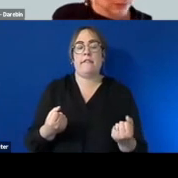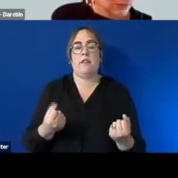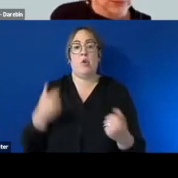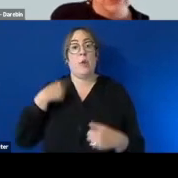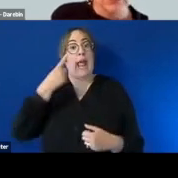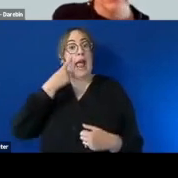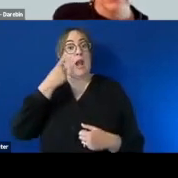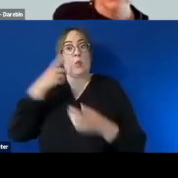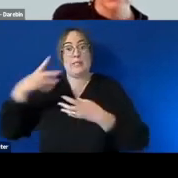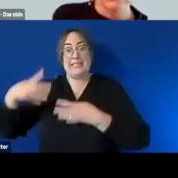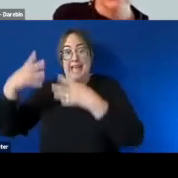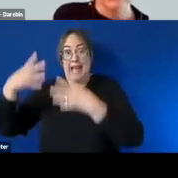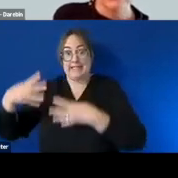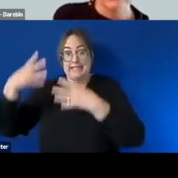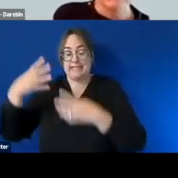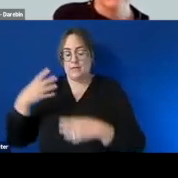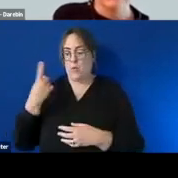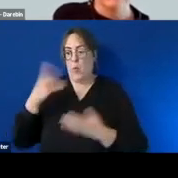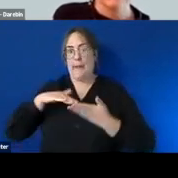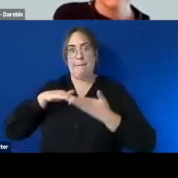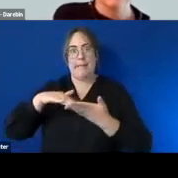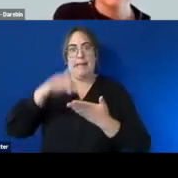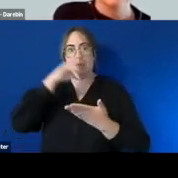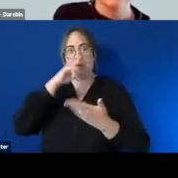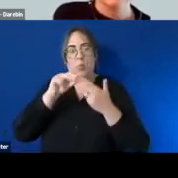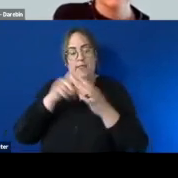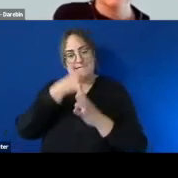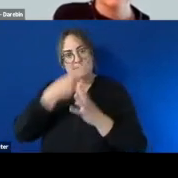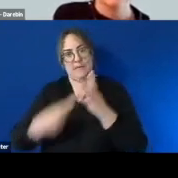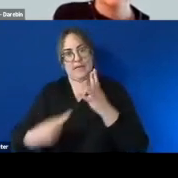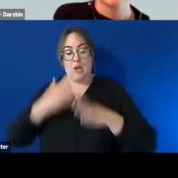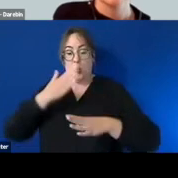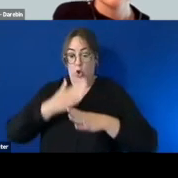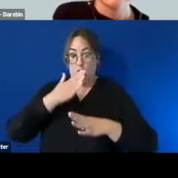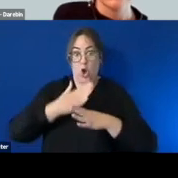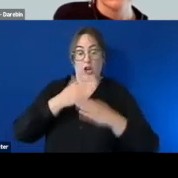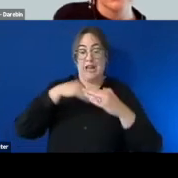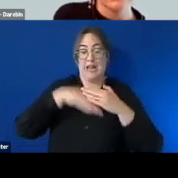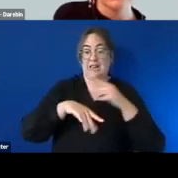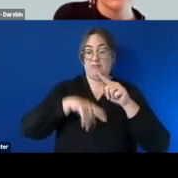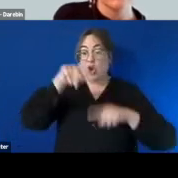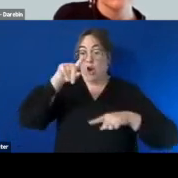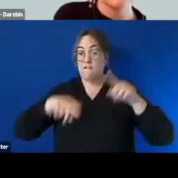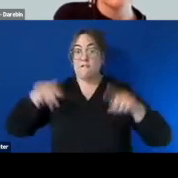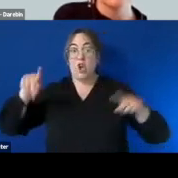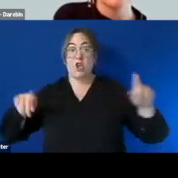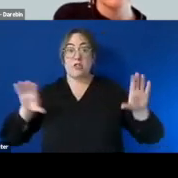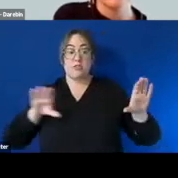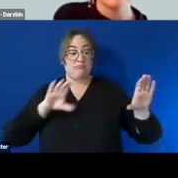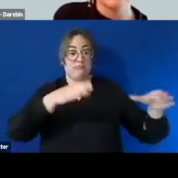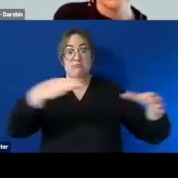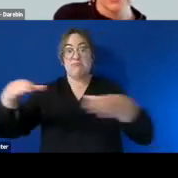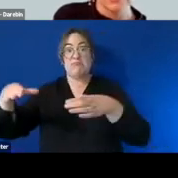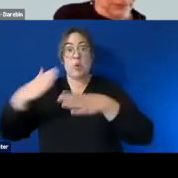um that i'd like to share that one million people with a disability are employed across diverse industries and occupations in australia um